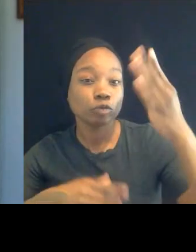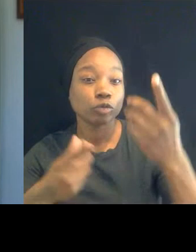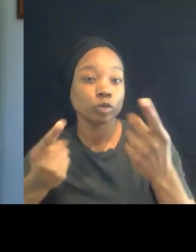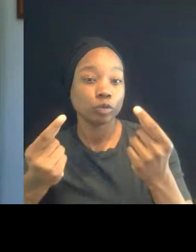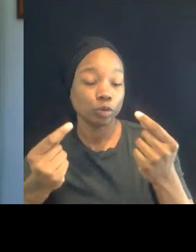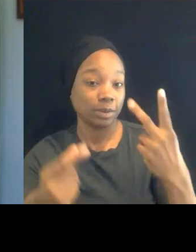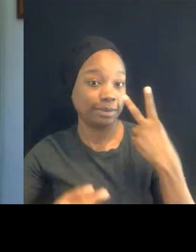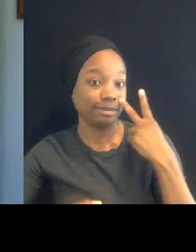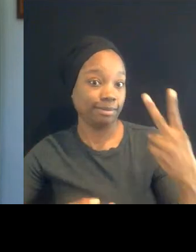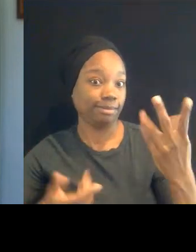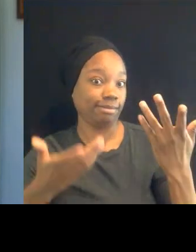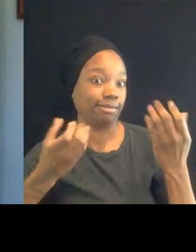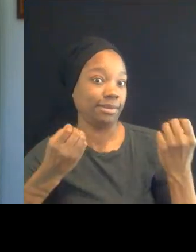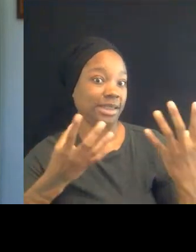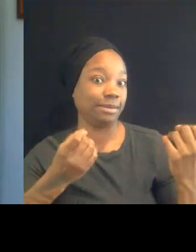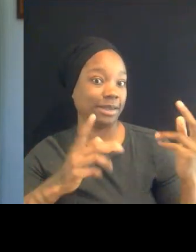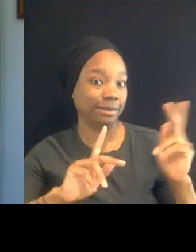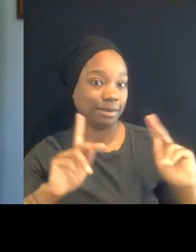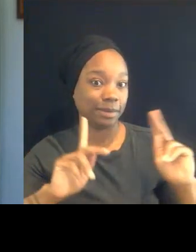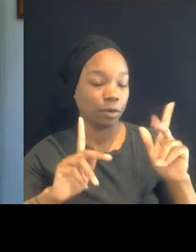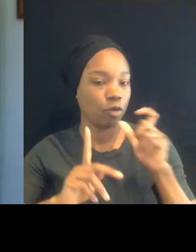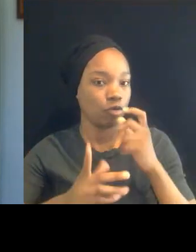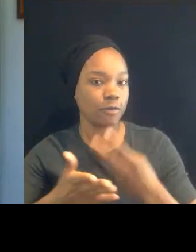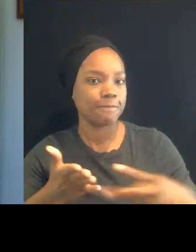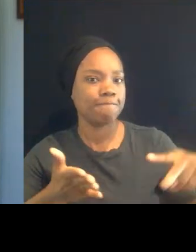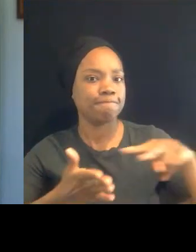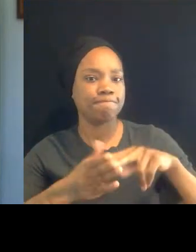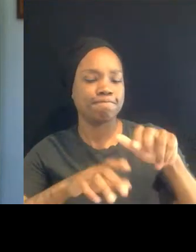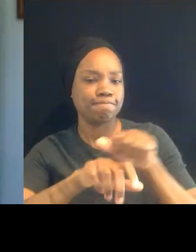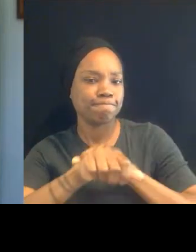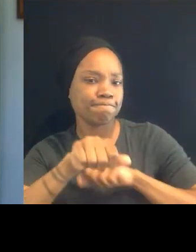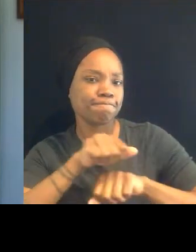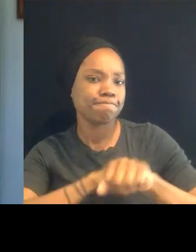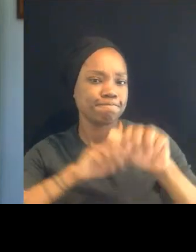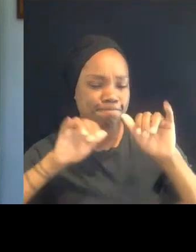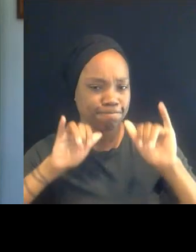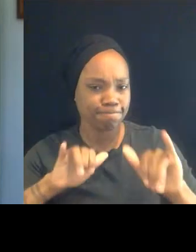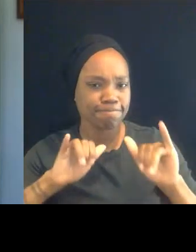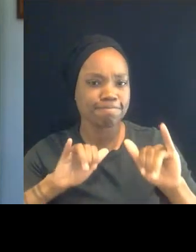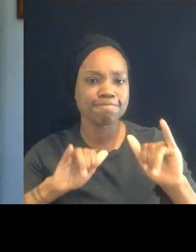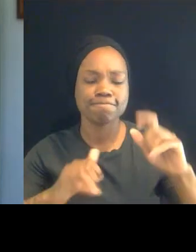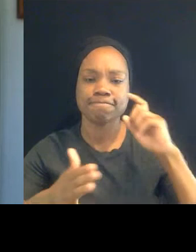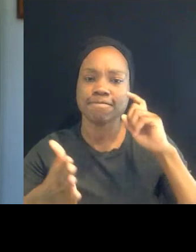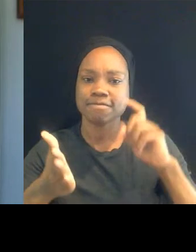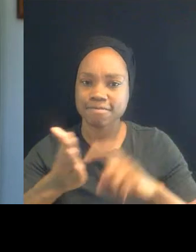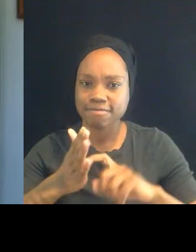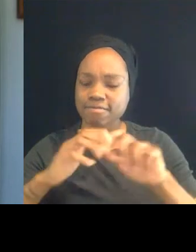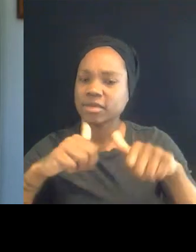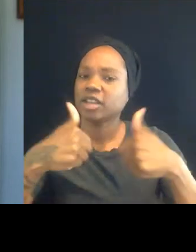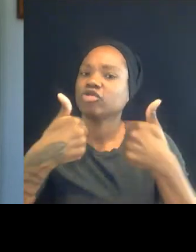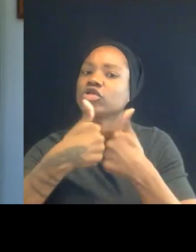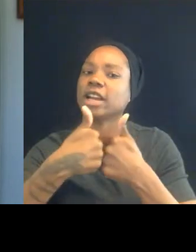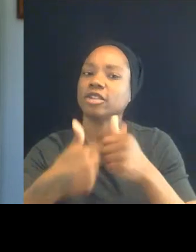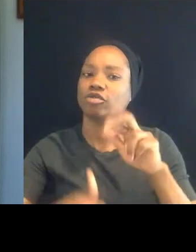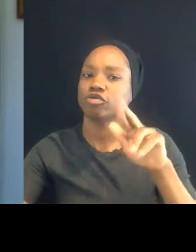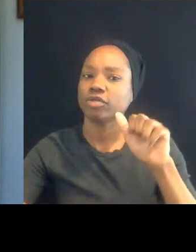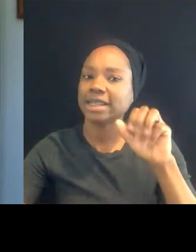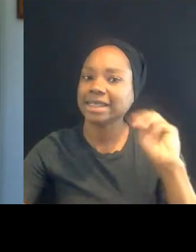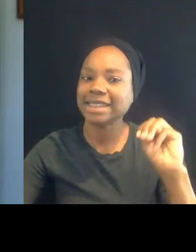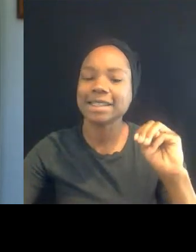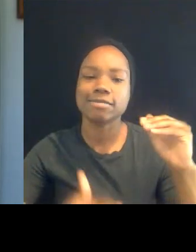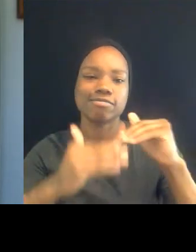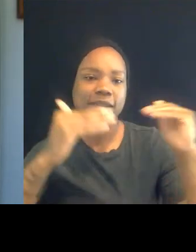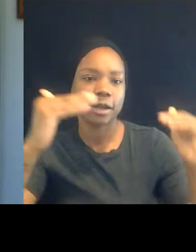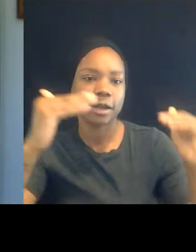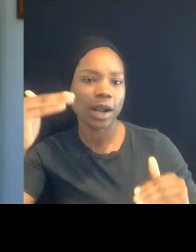rise up against racism and racial inequality, rise up against police violence, rise up against the types of things we've been seeing for